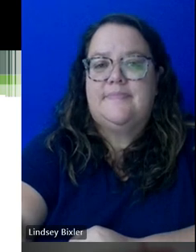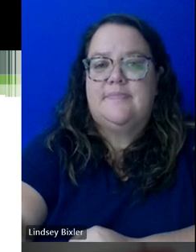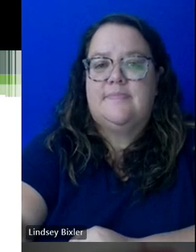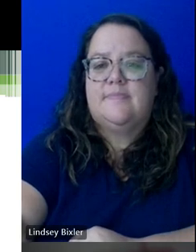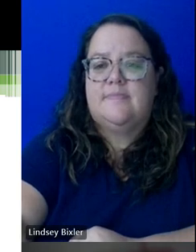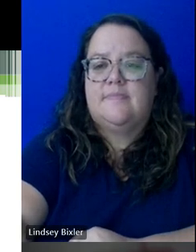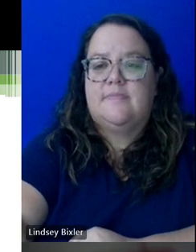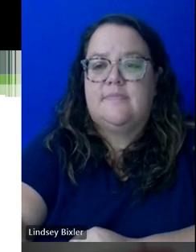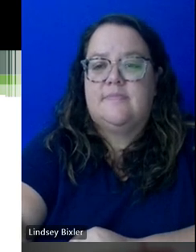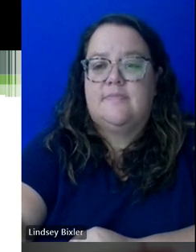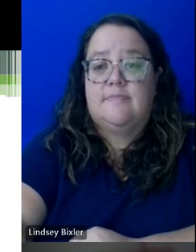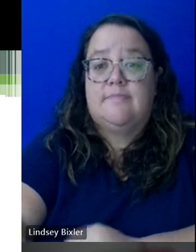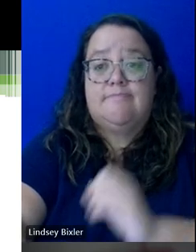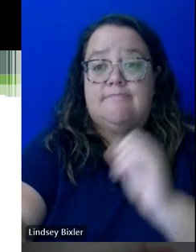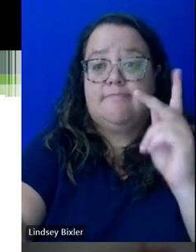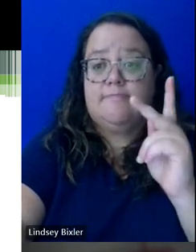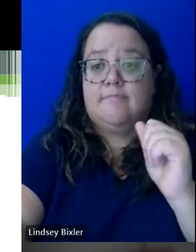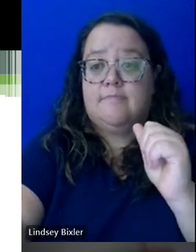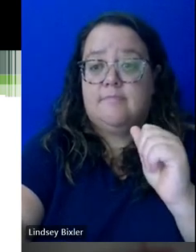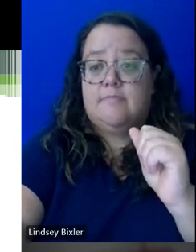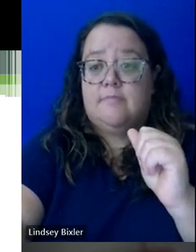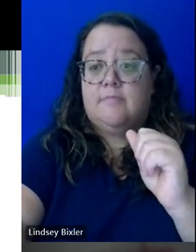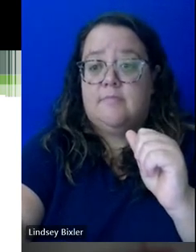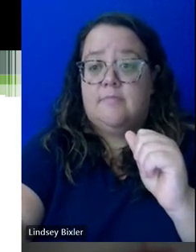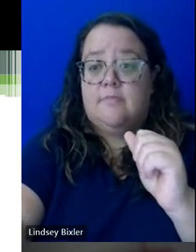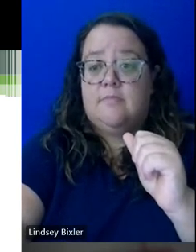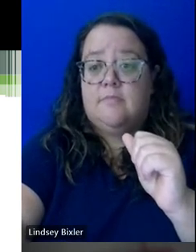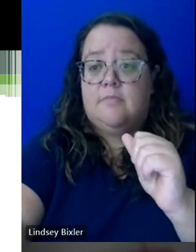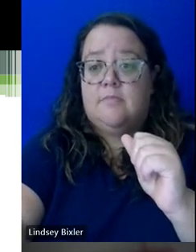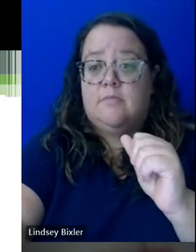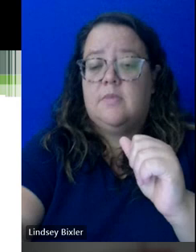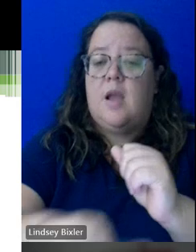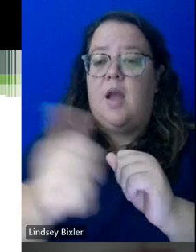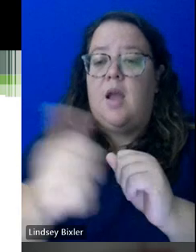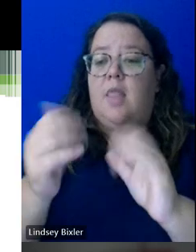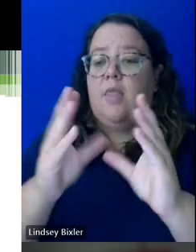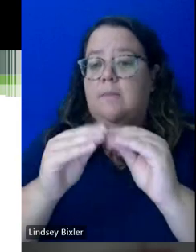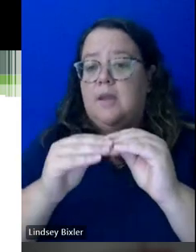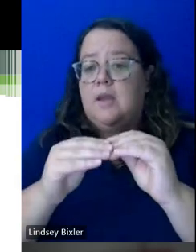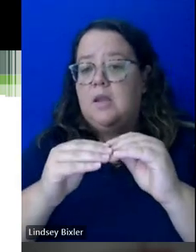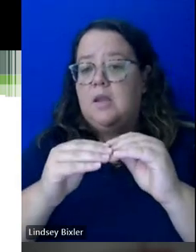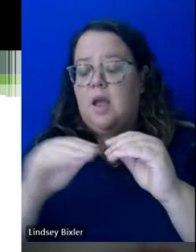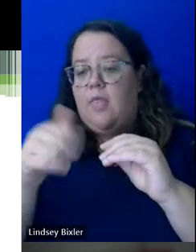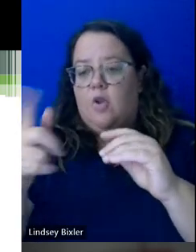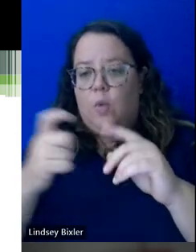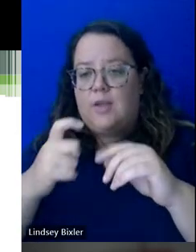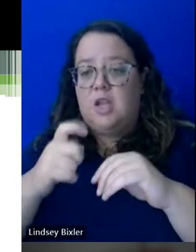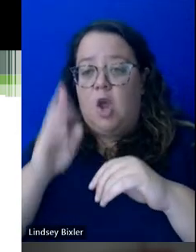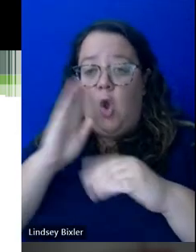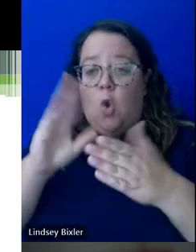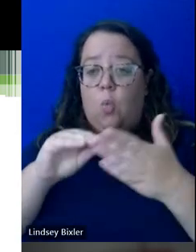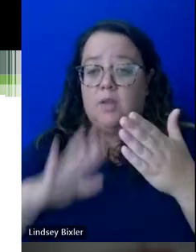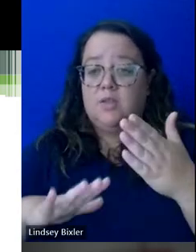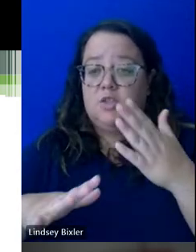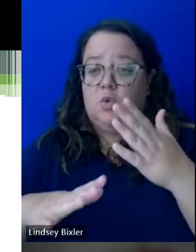Oh, I always just say, over in the meeting chat, there was another question, which is, will students receive information, these recommendations as